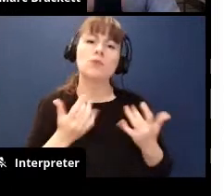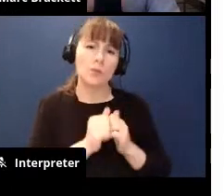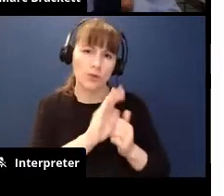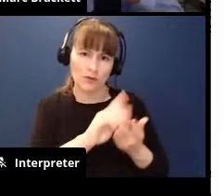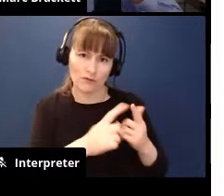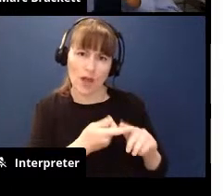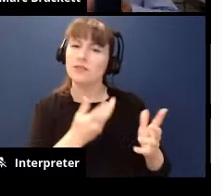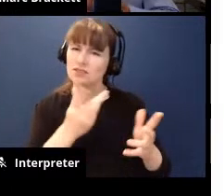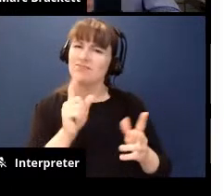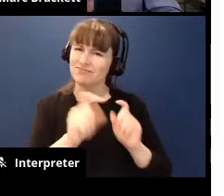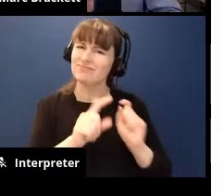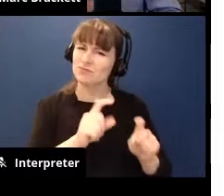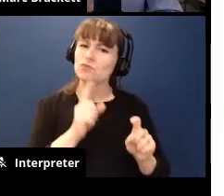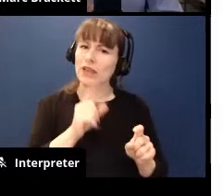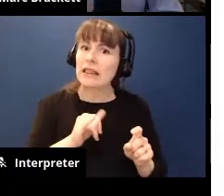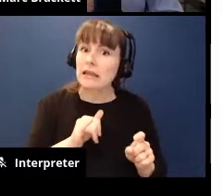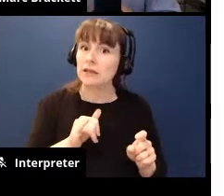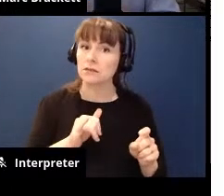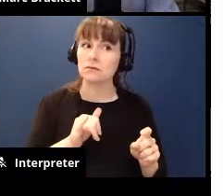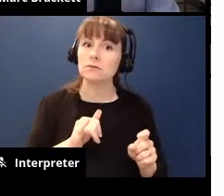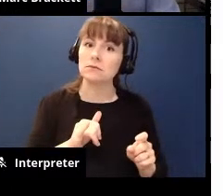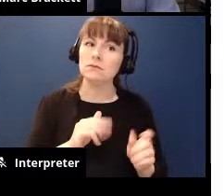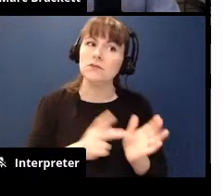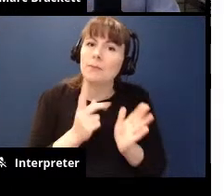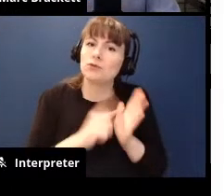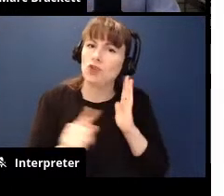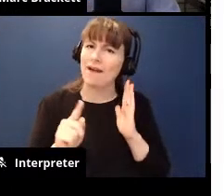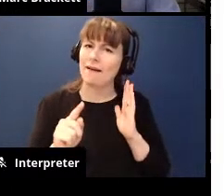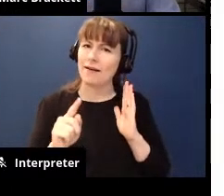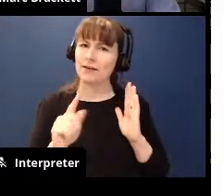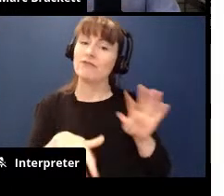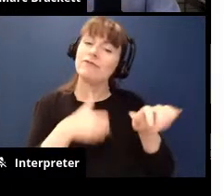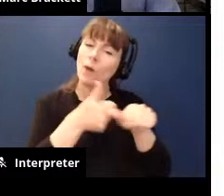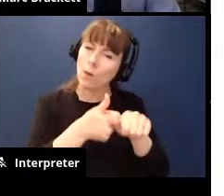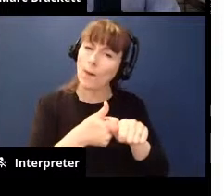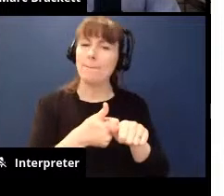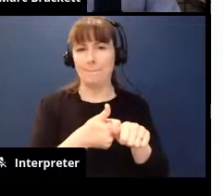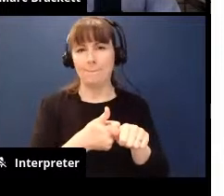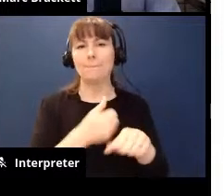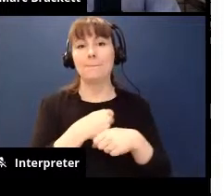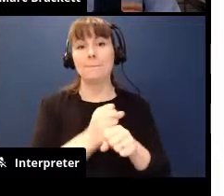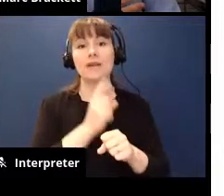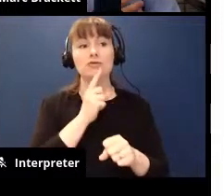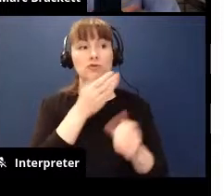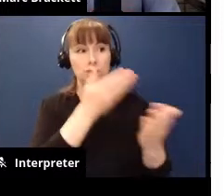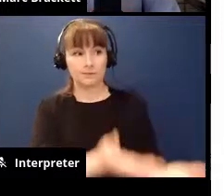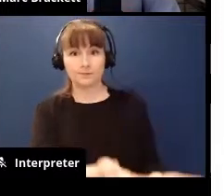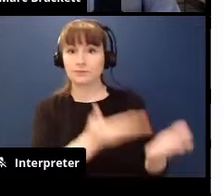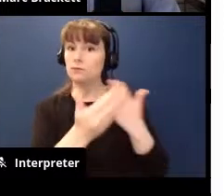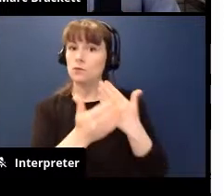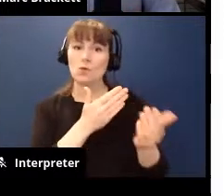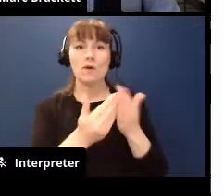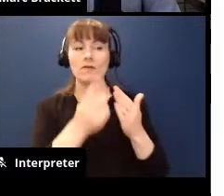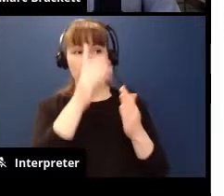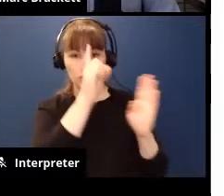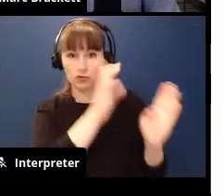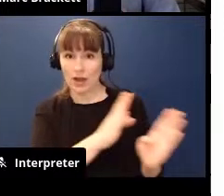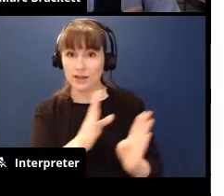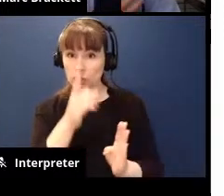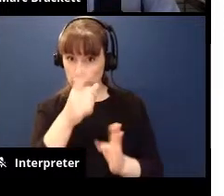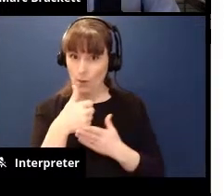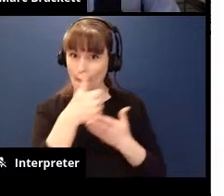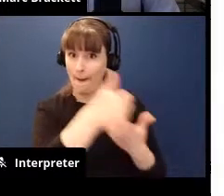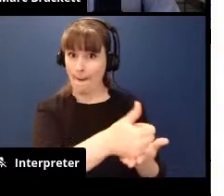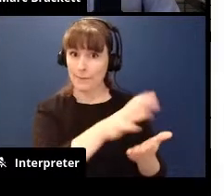just really just making sure that you are following up to make sure whatever strategy you help them with